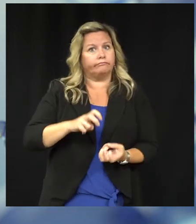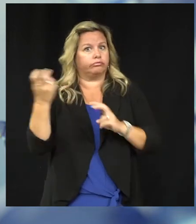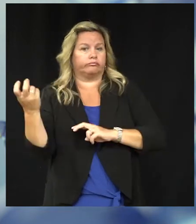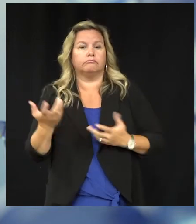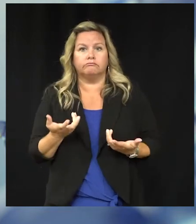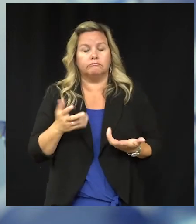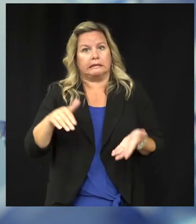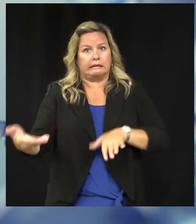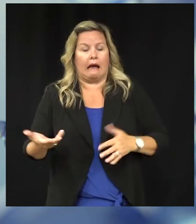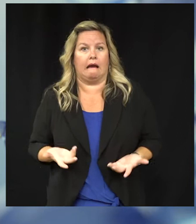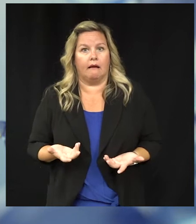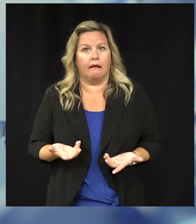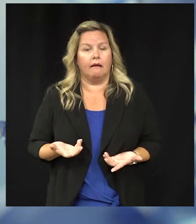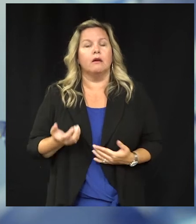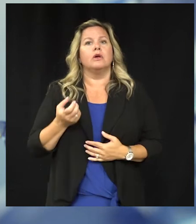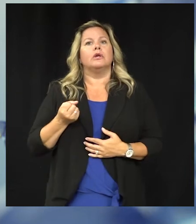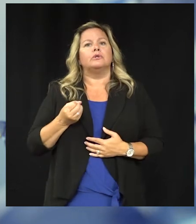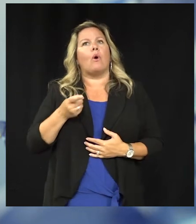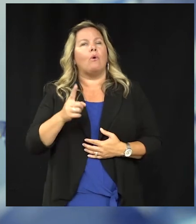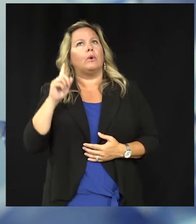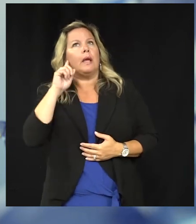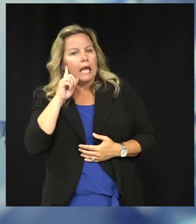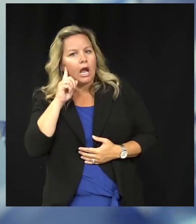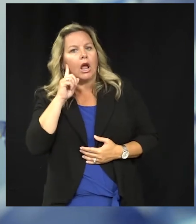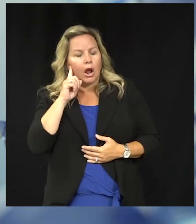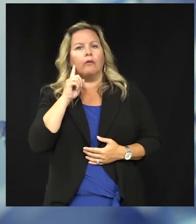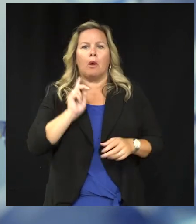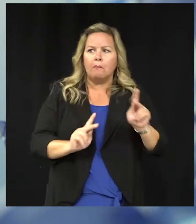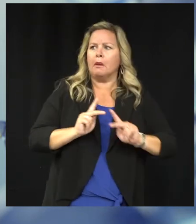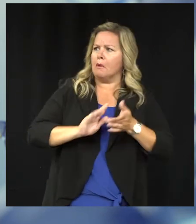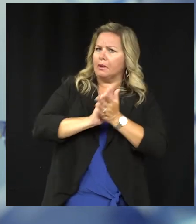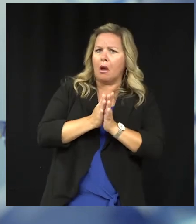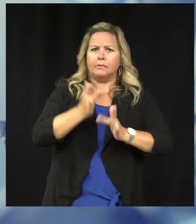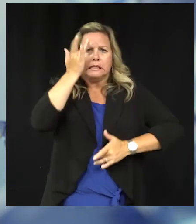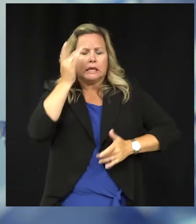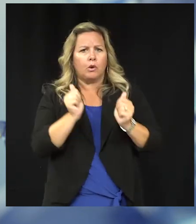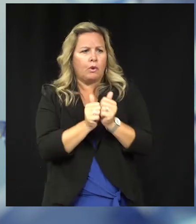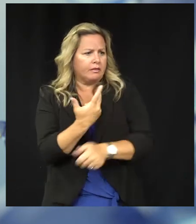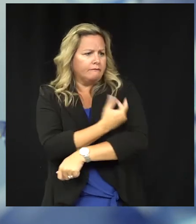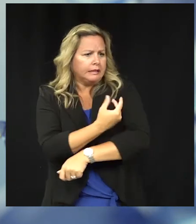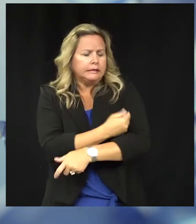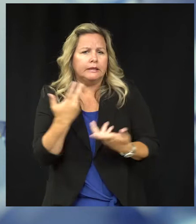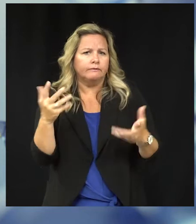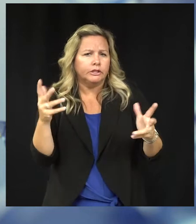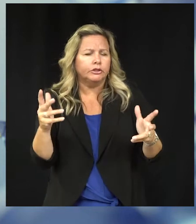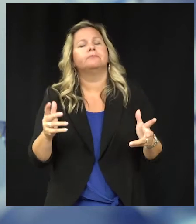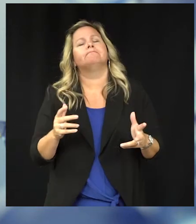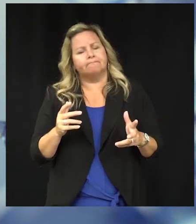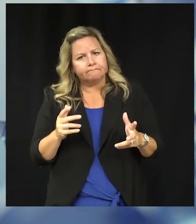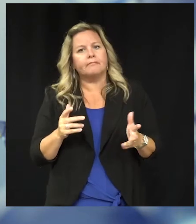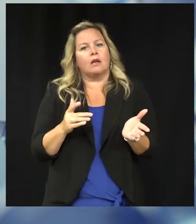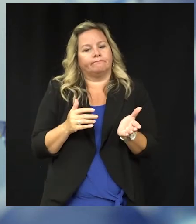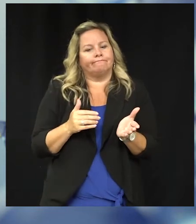person. So again while you will hear about breakthrough cases on occasion the reality is that vaccines are effective